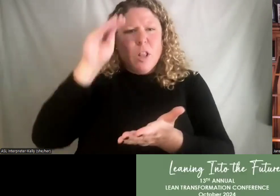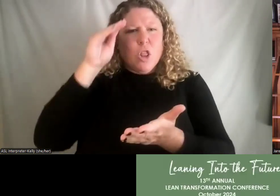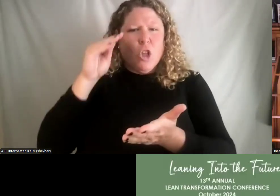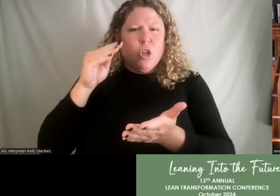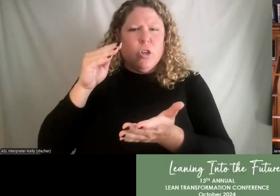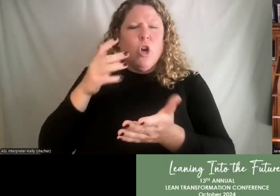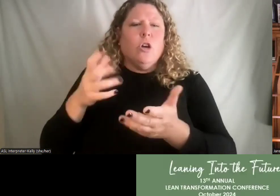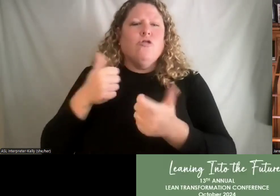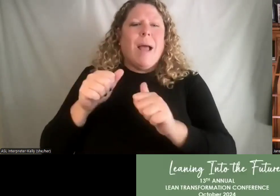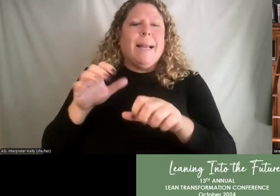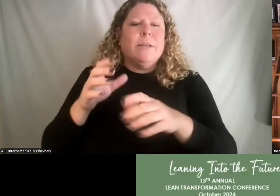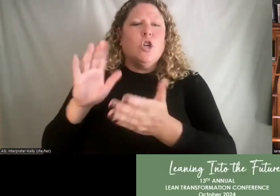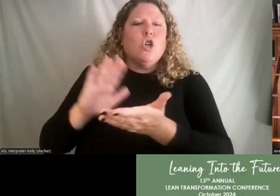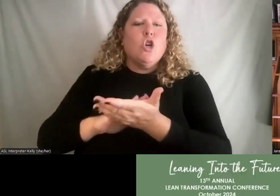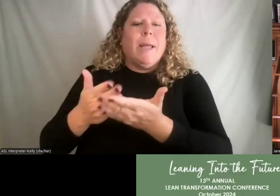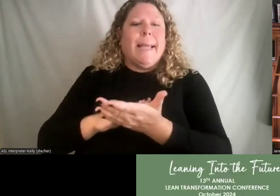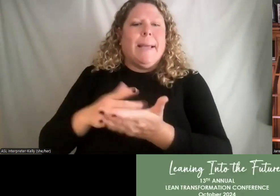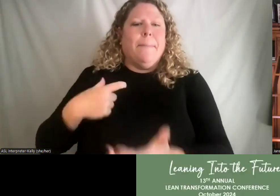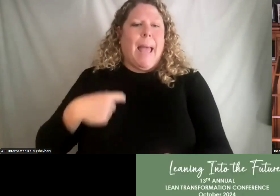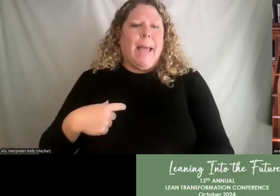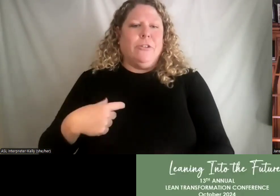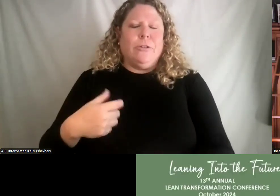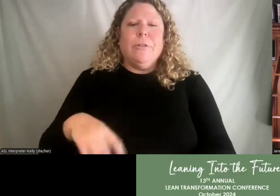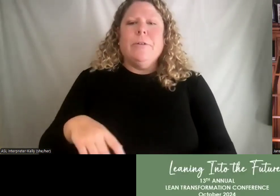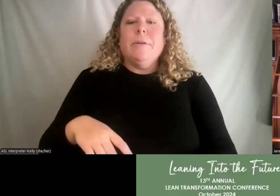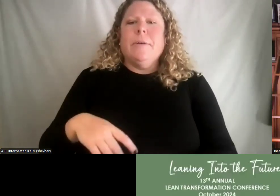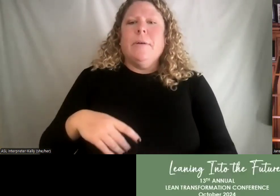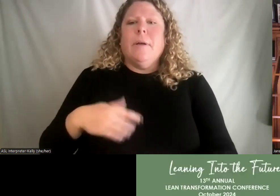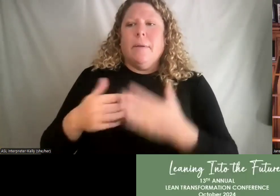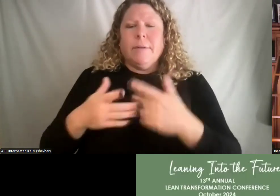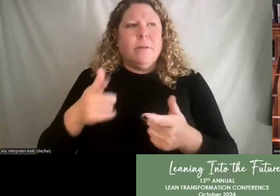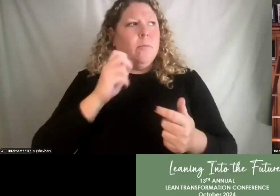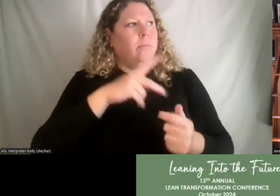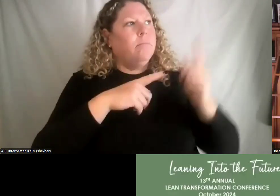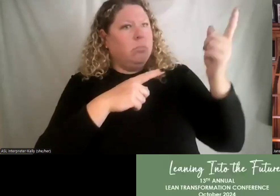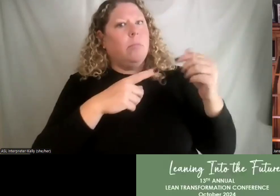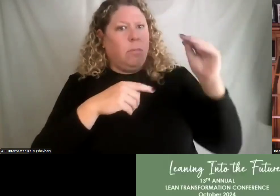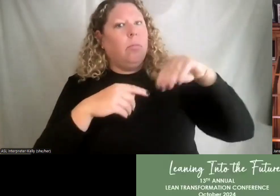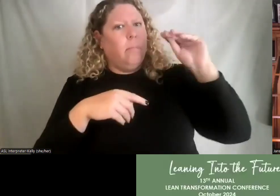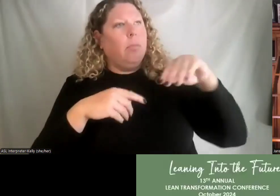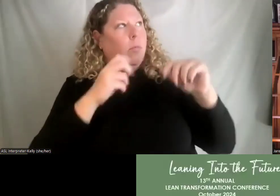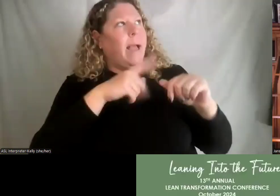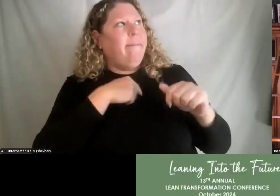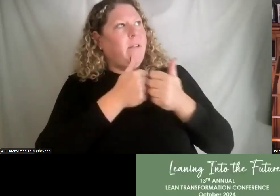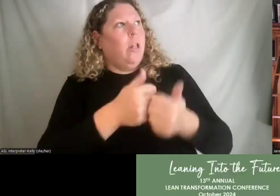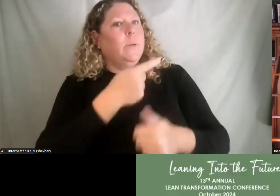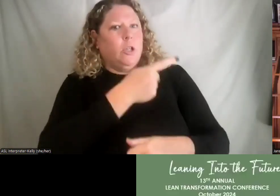badge and he proceeded to do what they told him to do. Right. He's following the standard operating procedures.